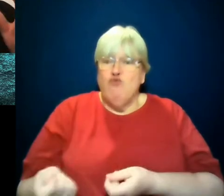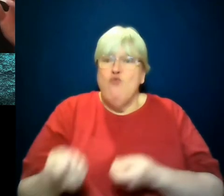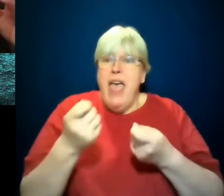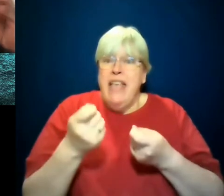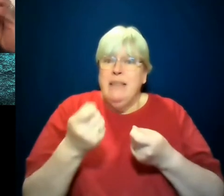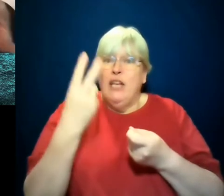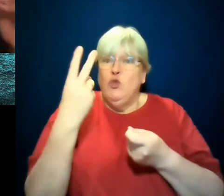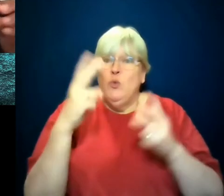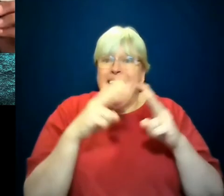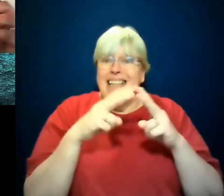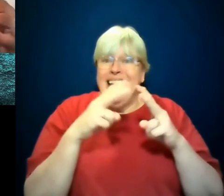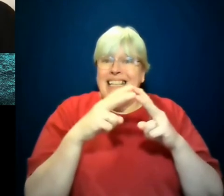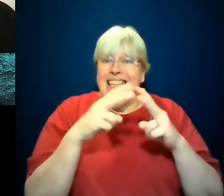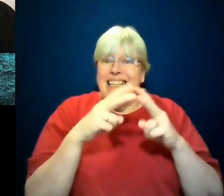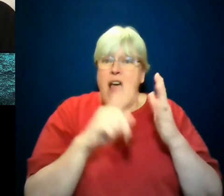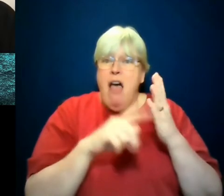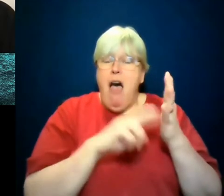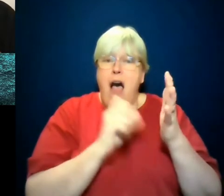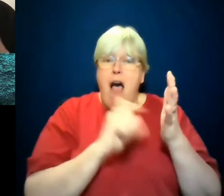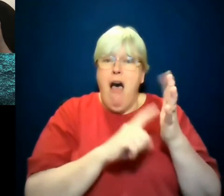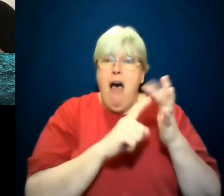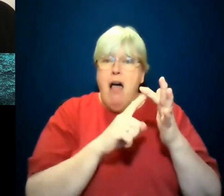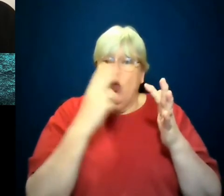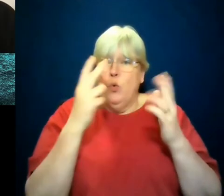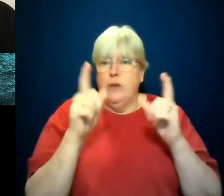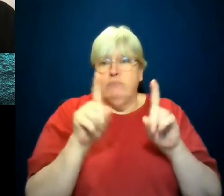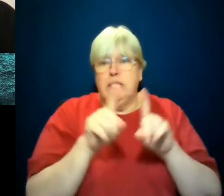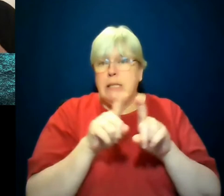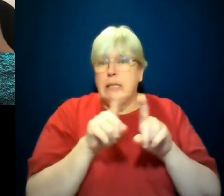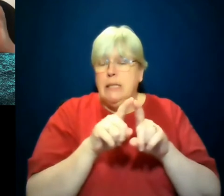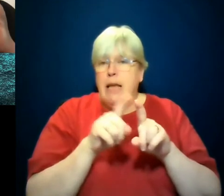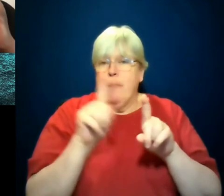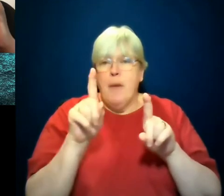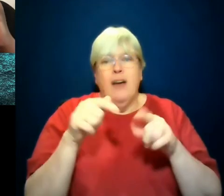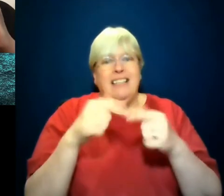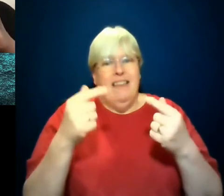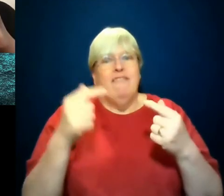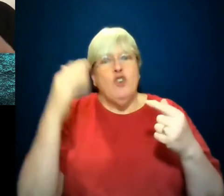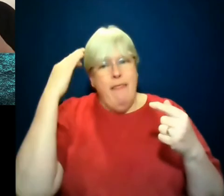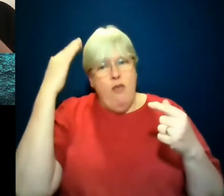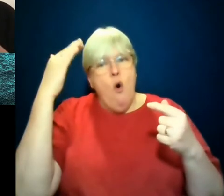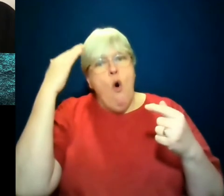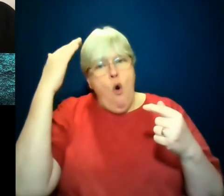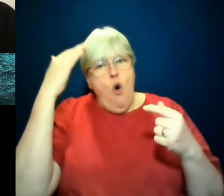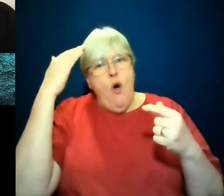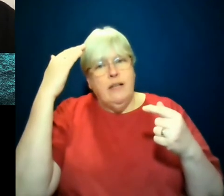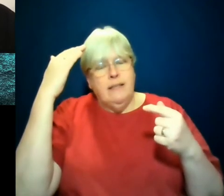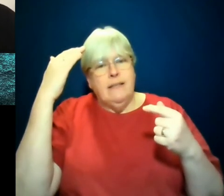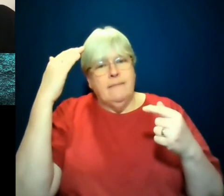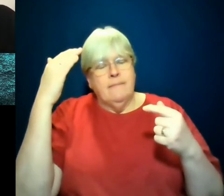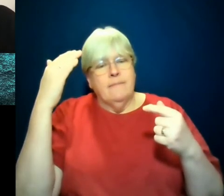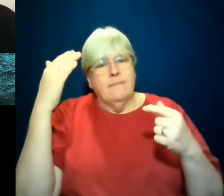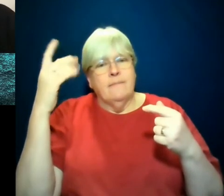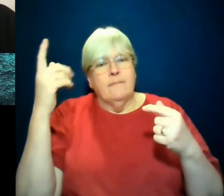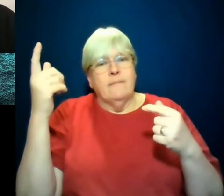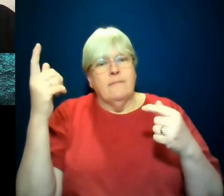exactly the same, but could not be more different in terms of ideological thought and spirit, it, it, it's how I found Darren. And